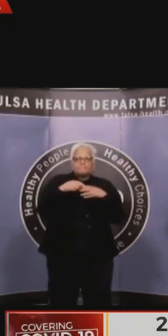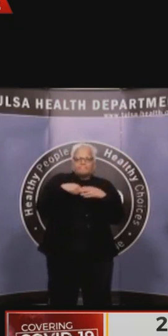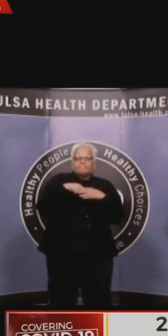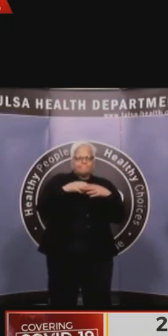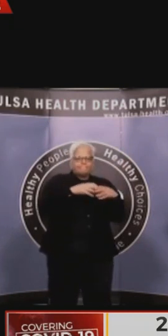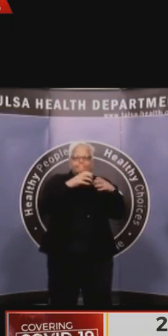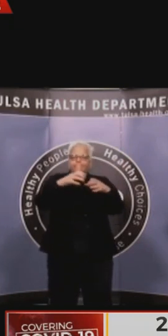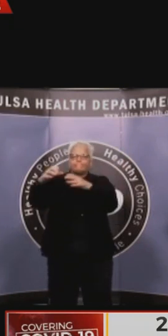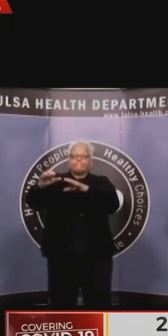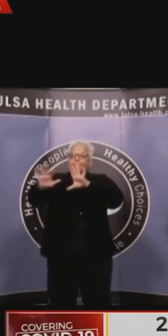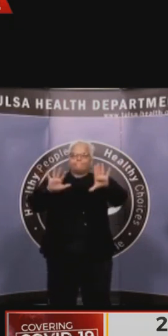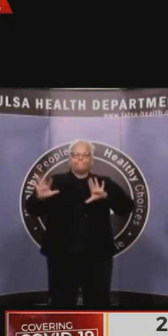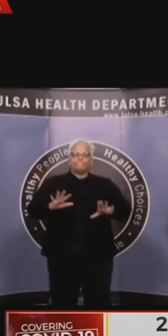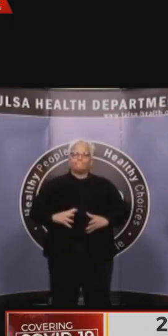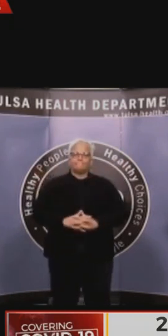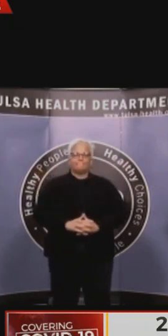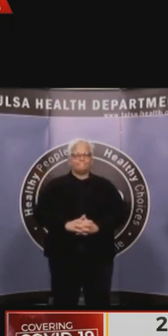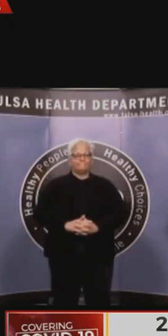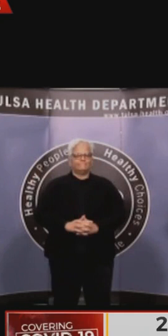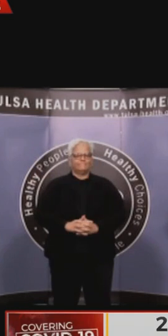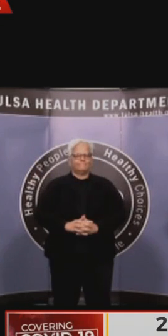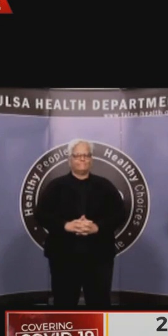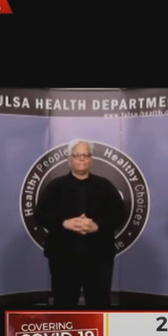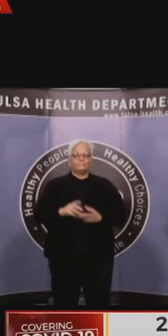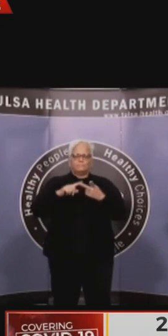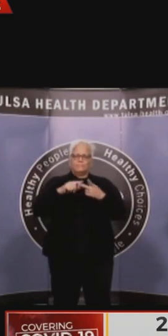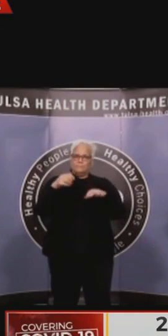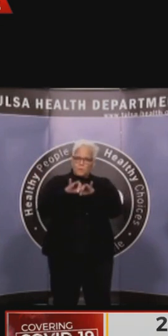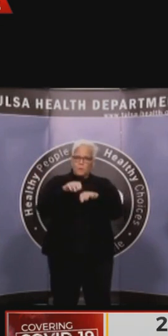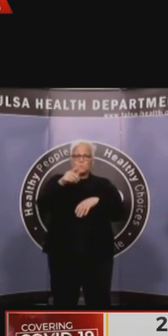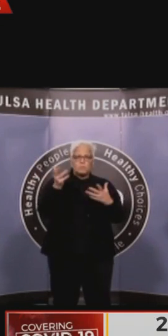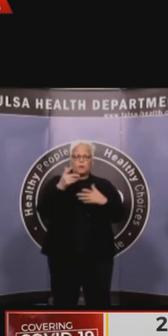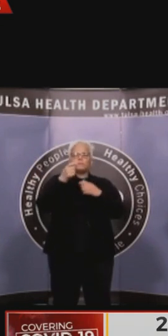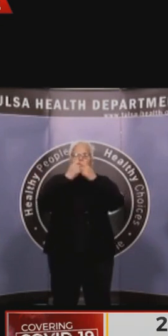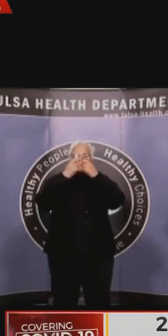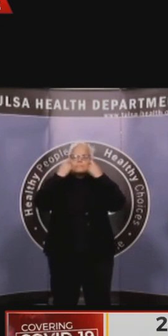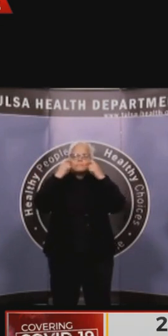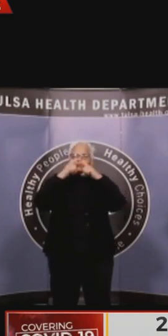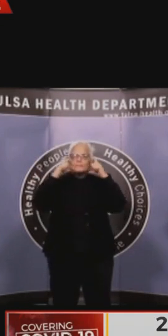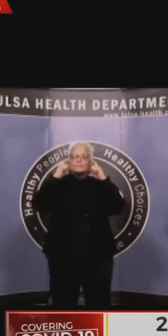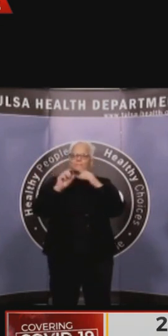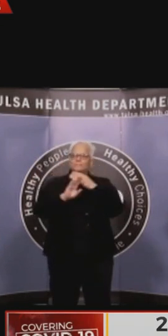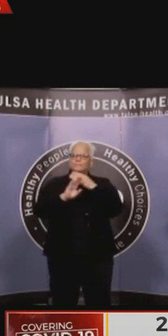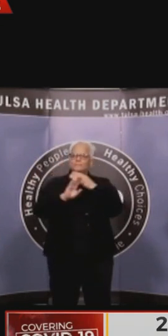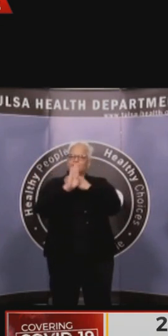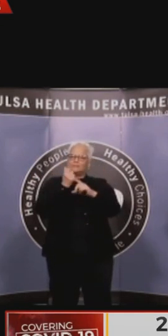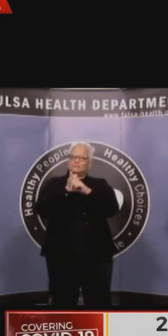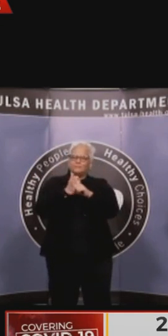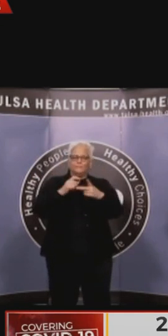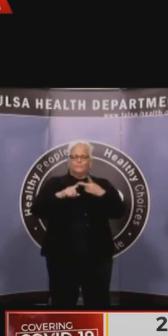It's good for our emotional health to stay connected with friends and family that don't live in our home. We ask for just a short time longer